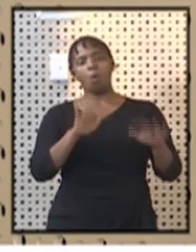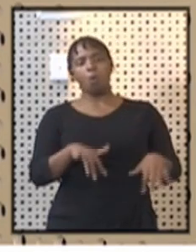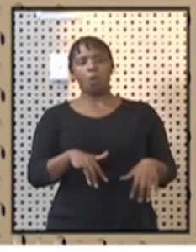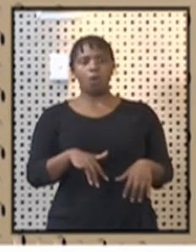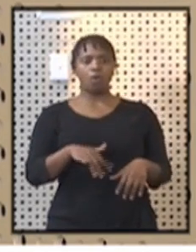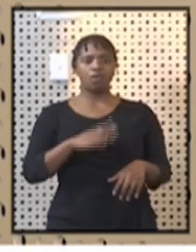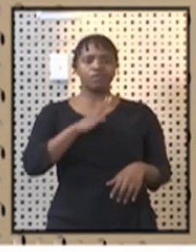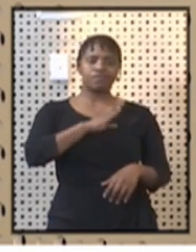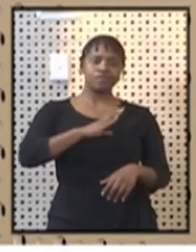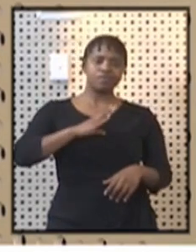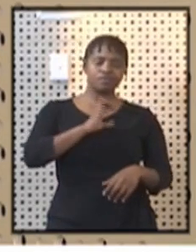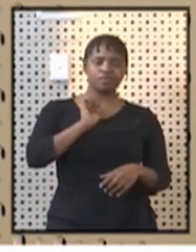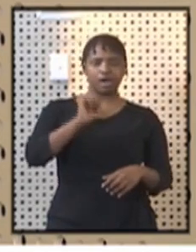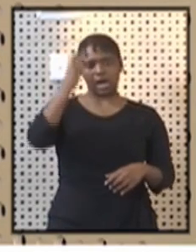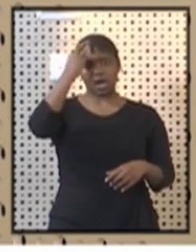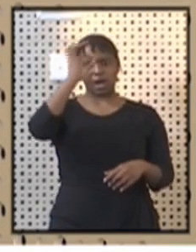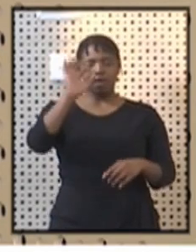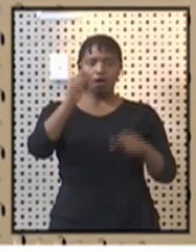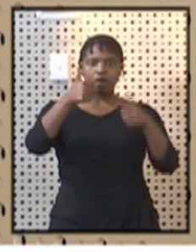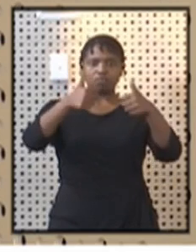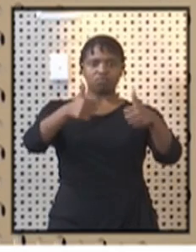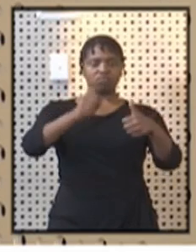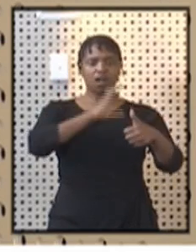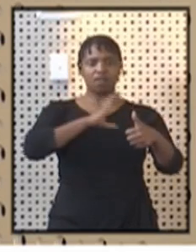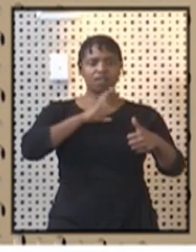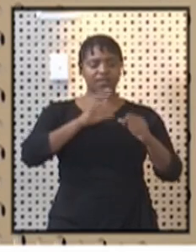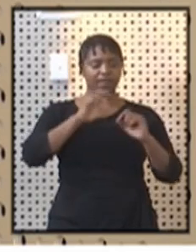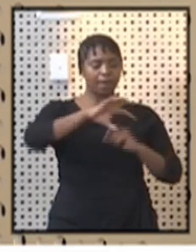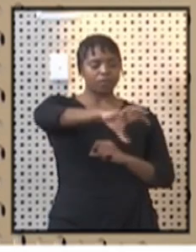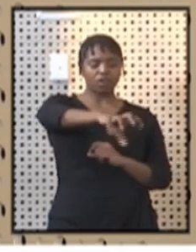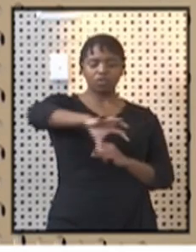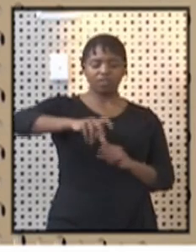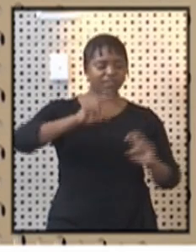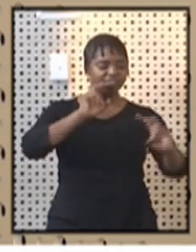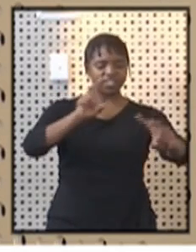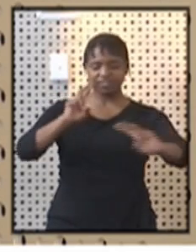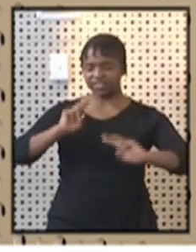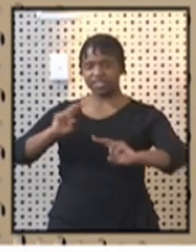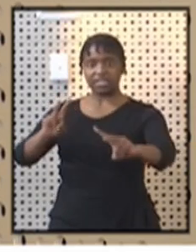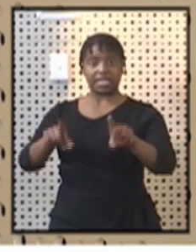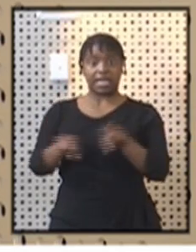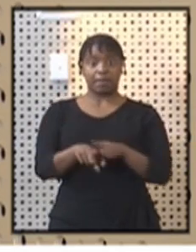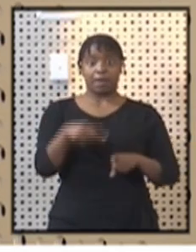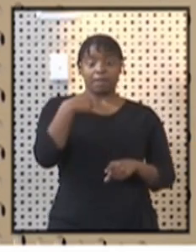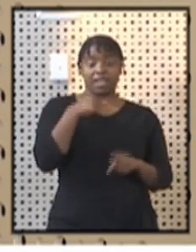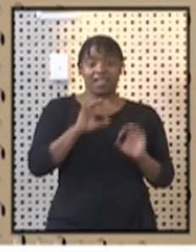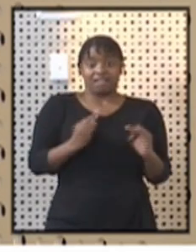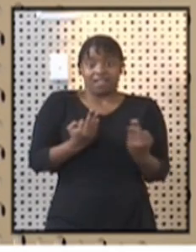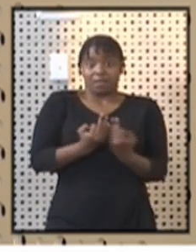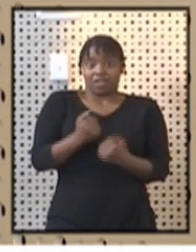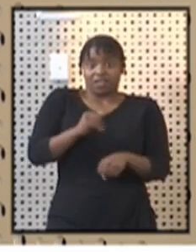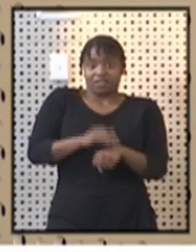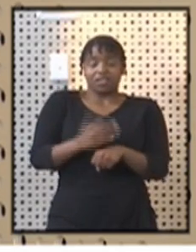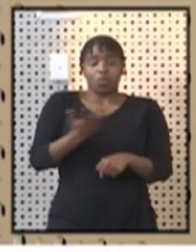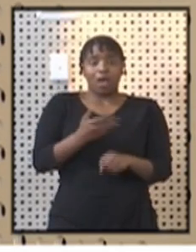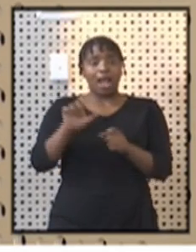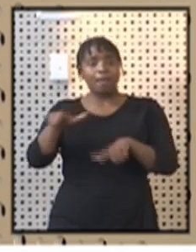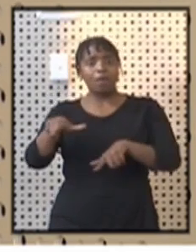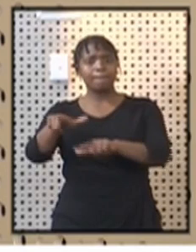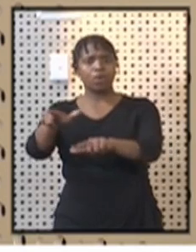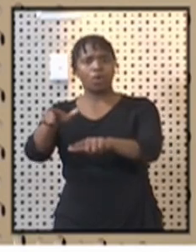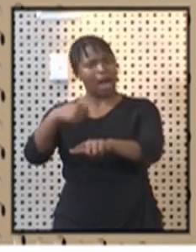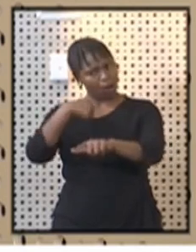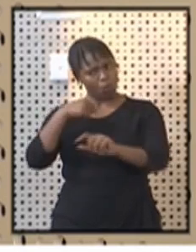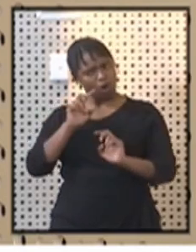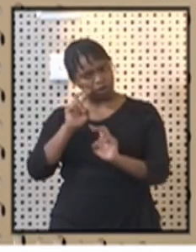government is able to say we can go to various provinces. We know many of us, like me, I have family and friends in Limpopo. I want to